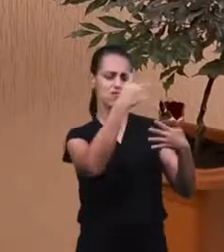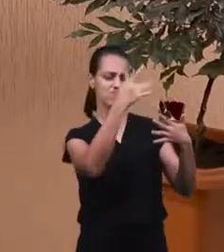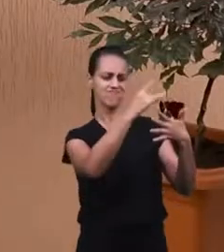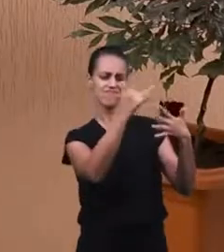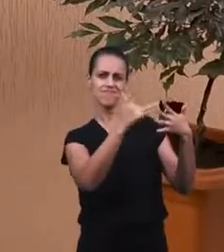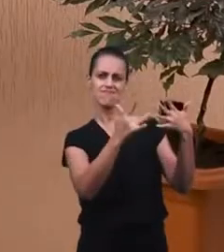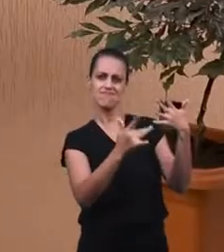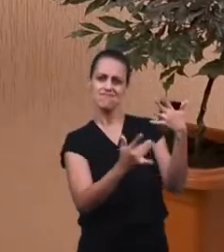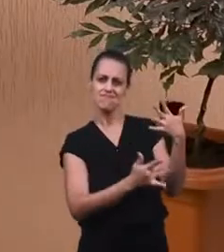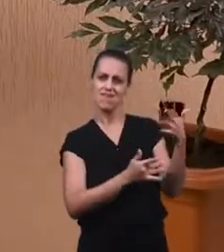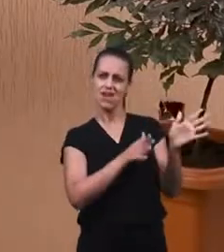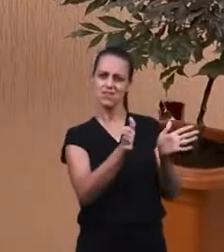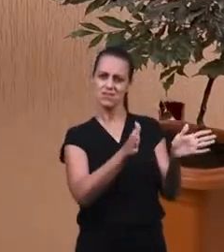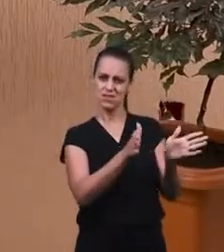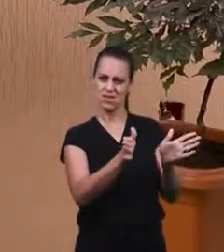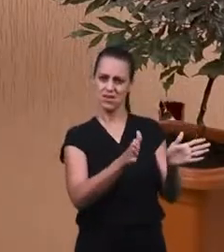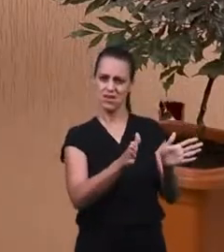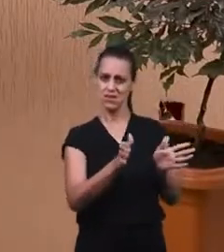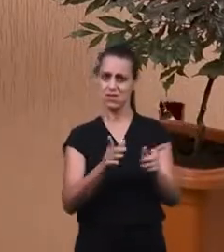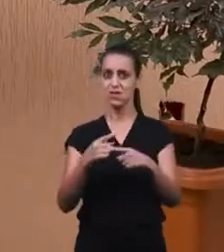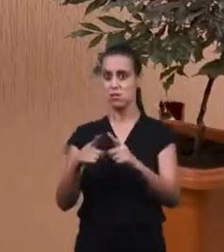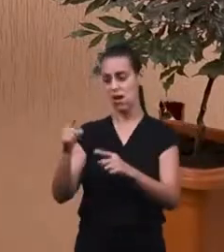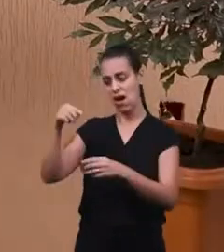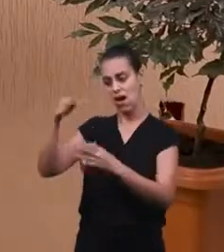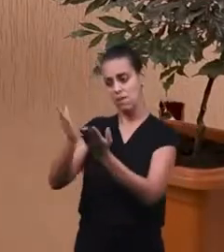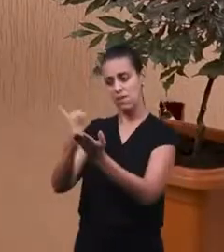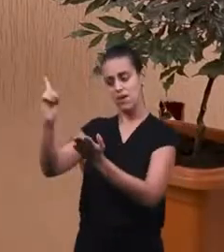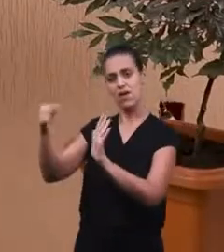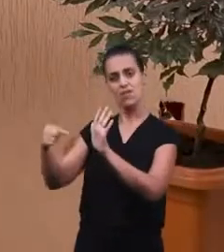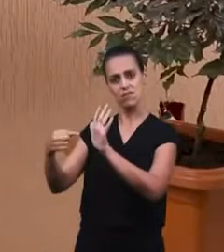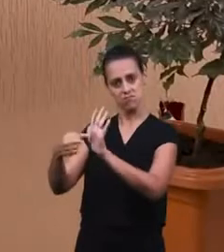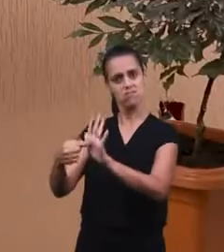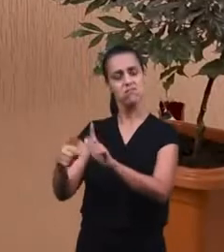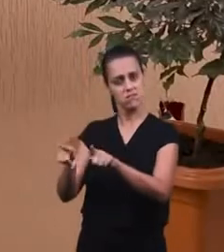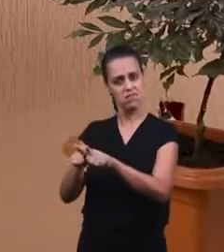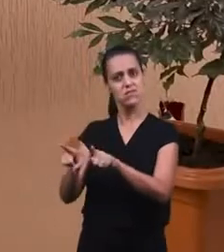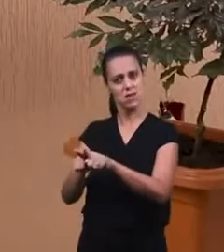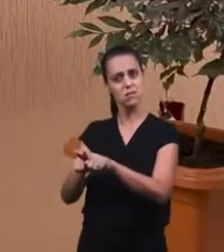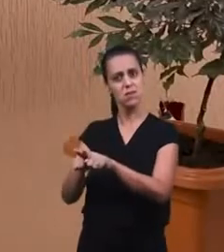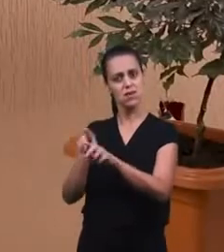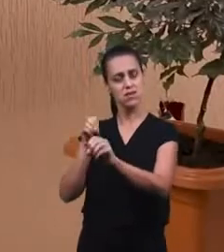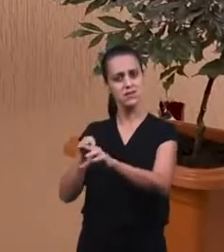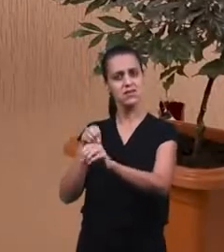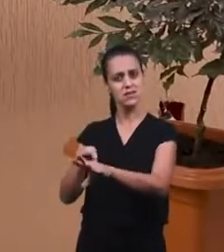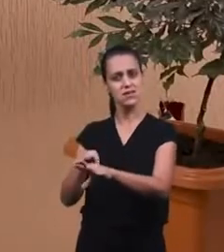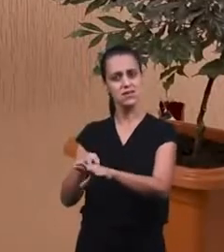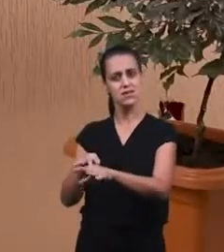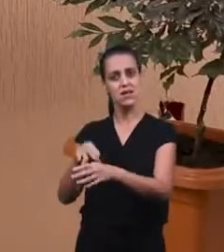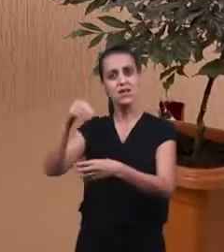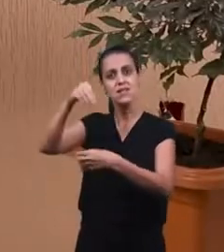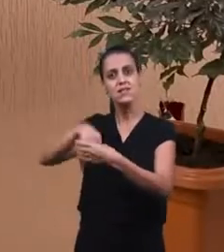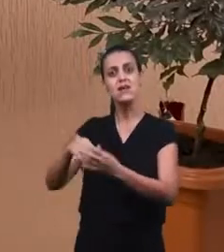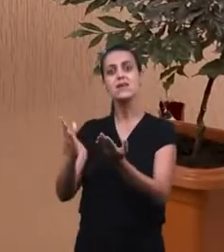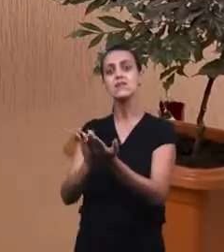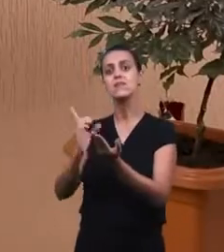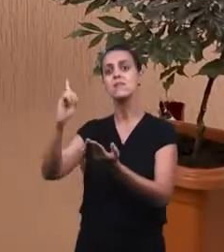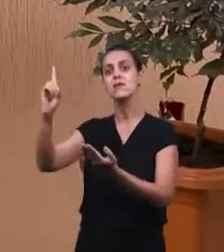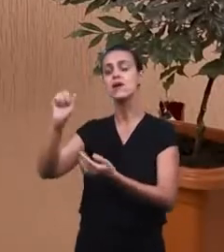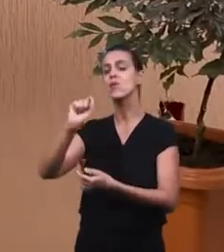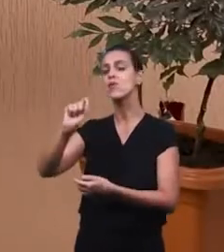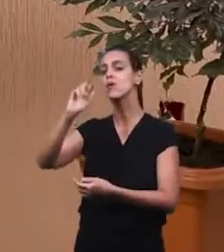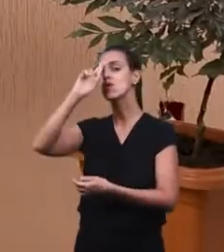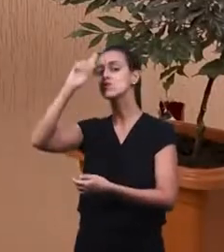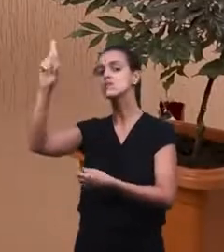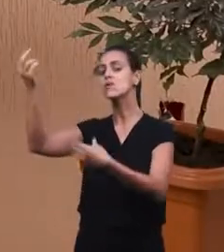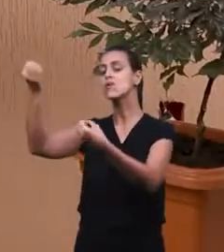The word. God. teaches. Us this. And in the word. What are. These. Hubs. What is the teaching. Of the